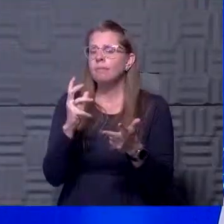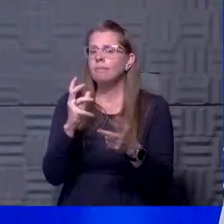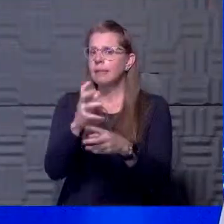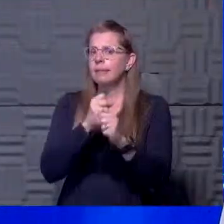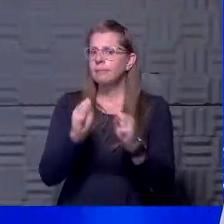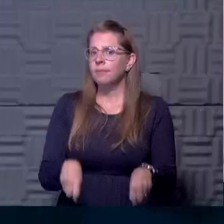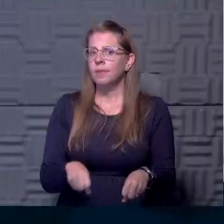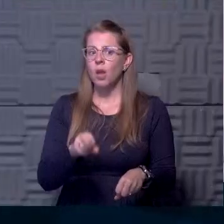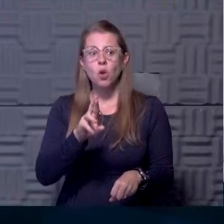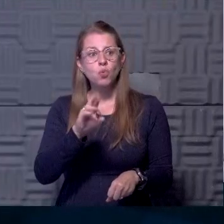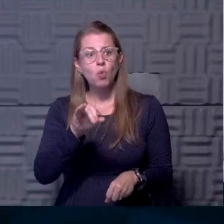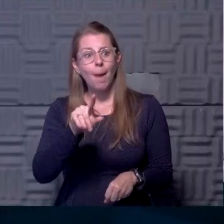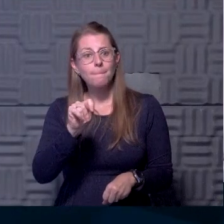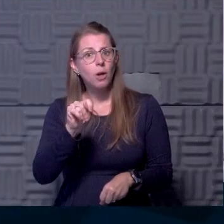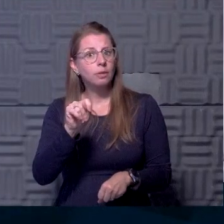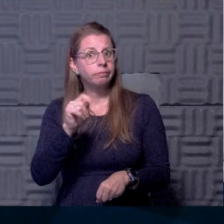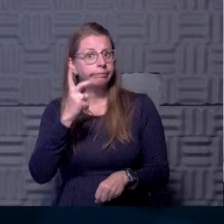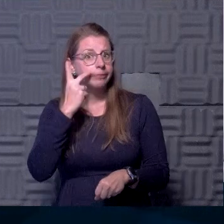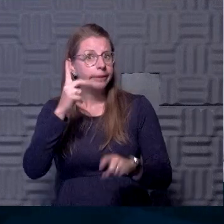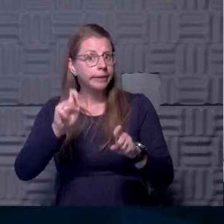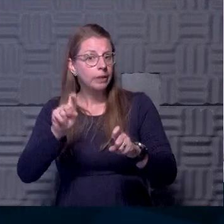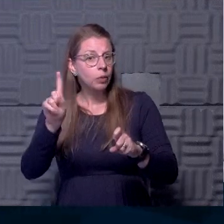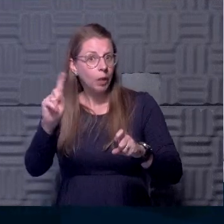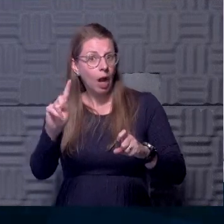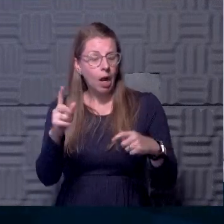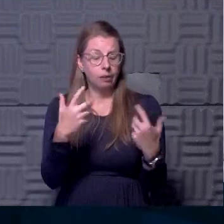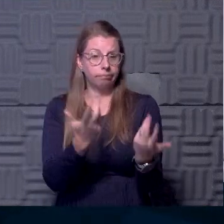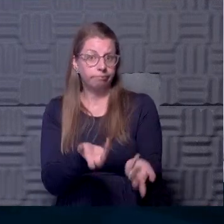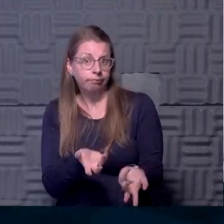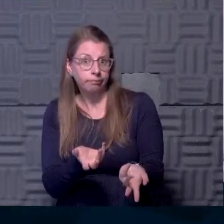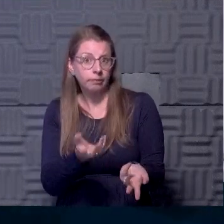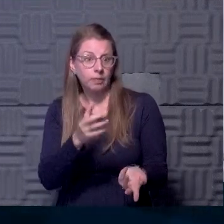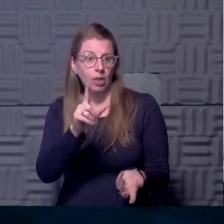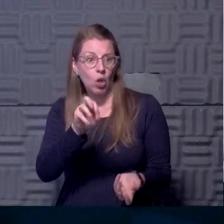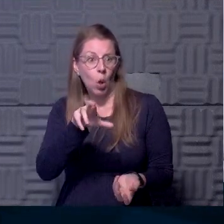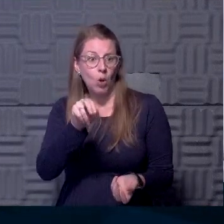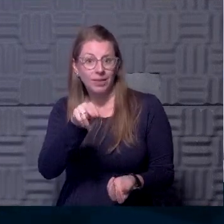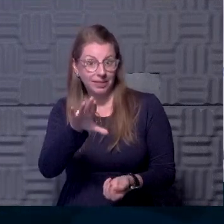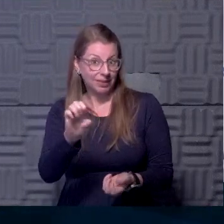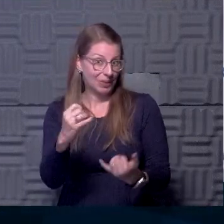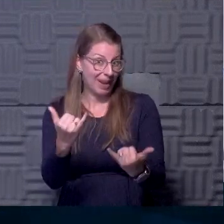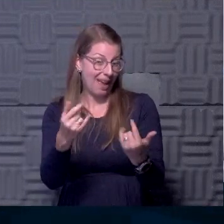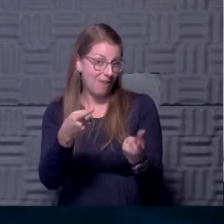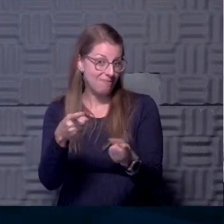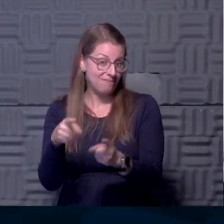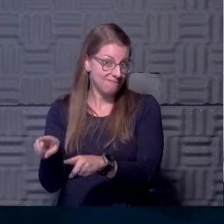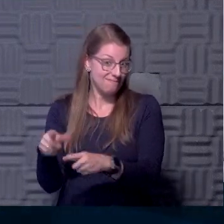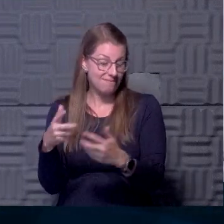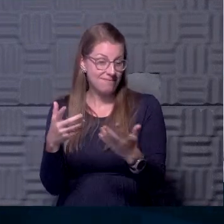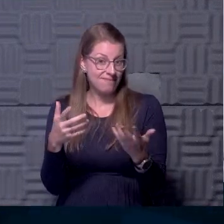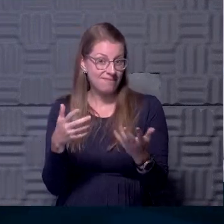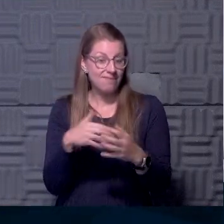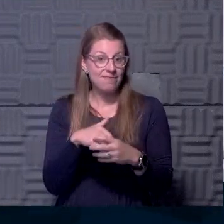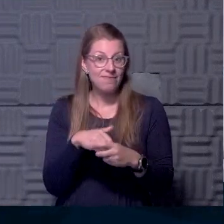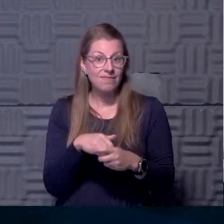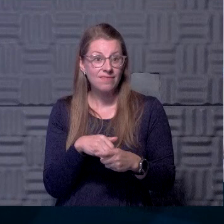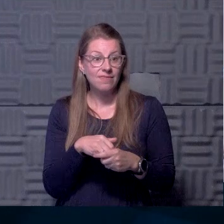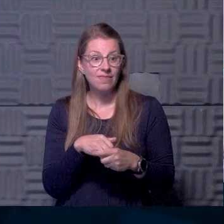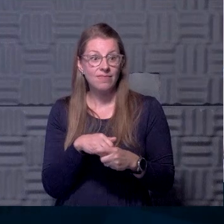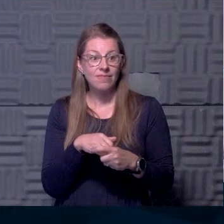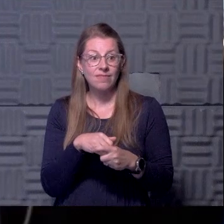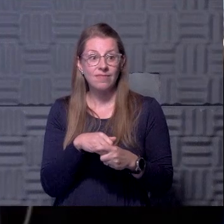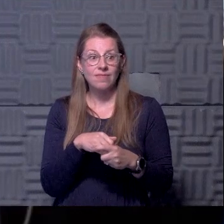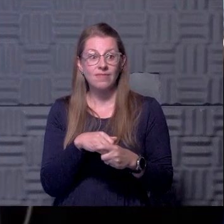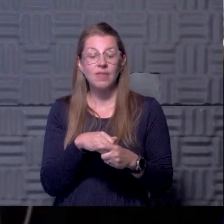Robert, where are we going to see this testing? I mean, we're seeing it in Lawrence. You, if you're a student right now, you're doing it. So where else are you going? Um,